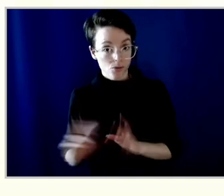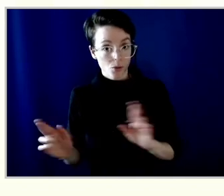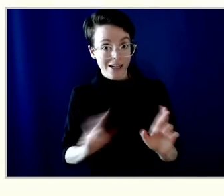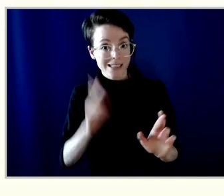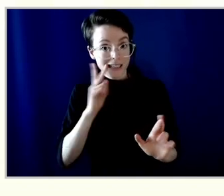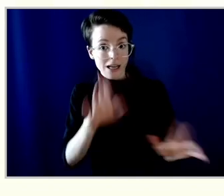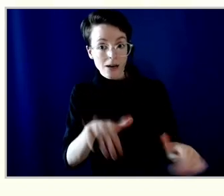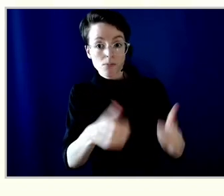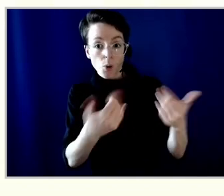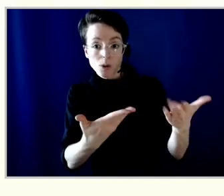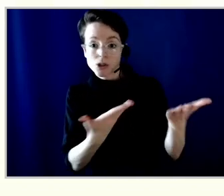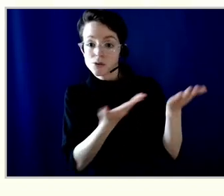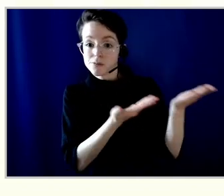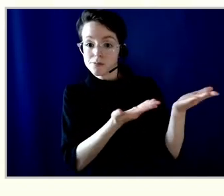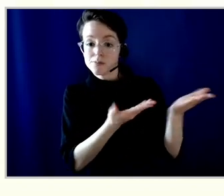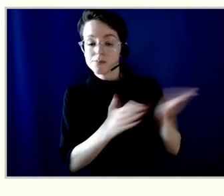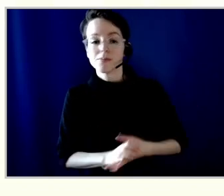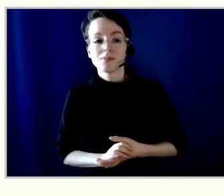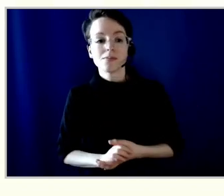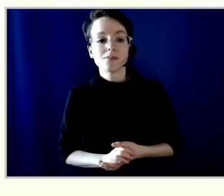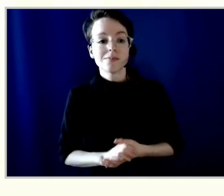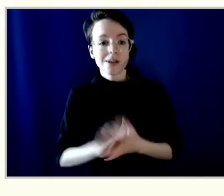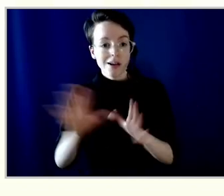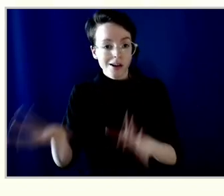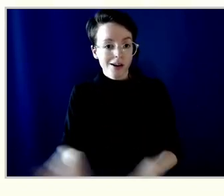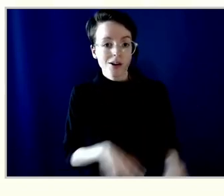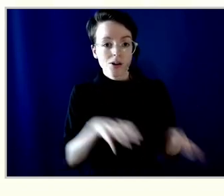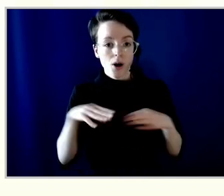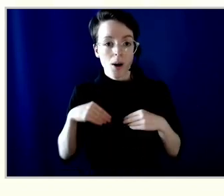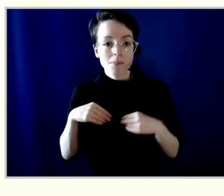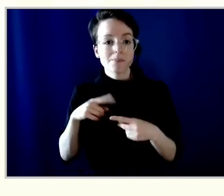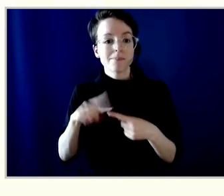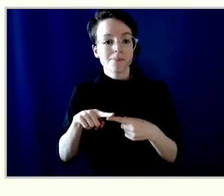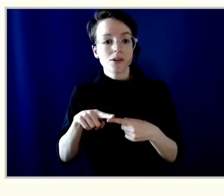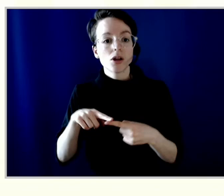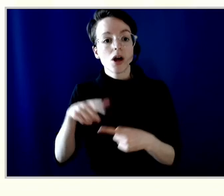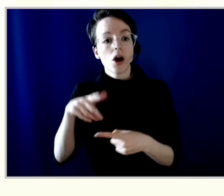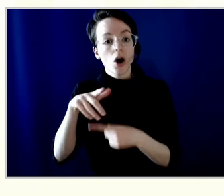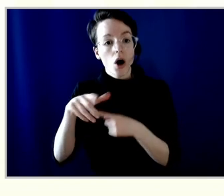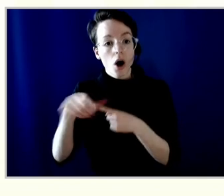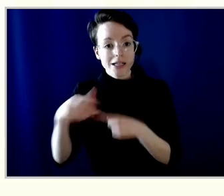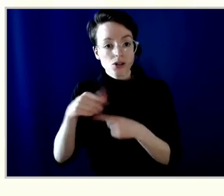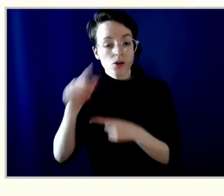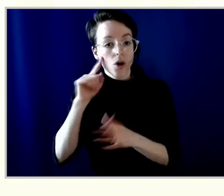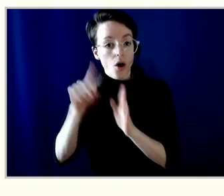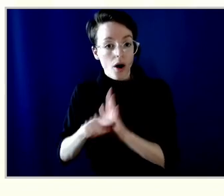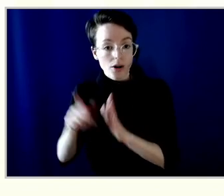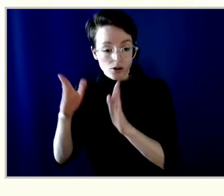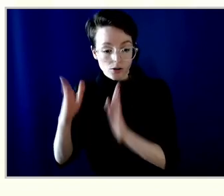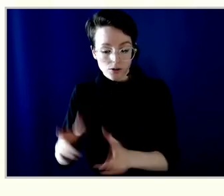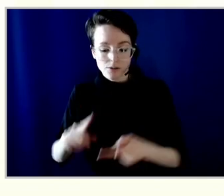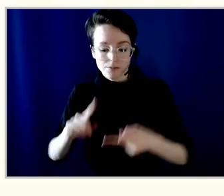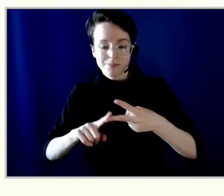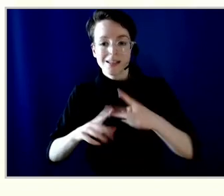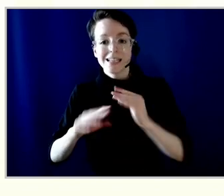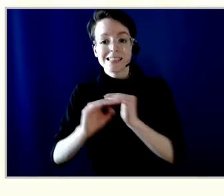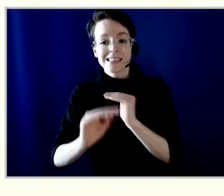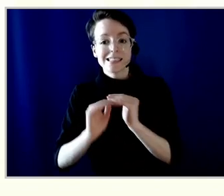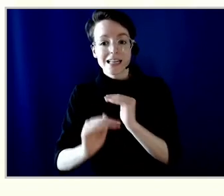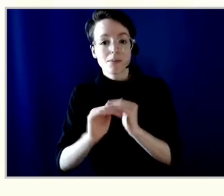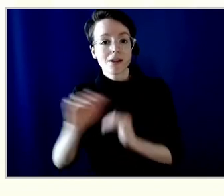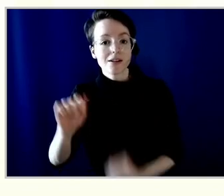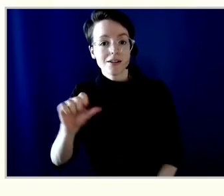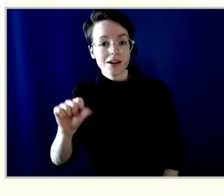adopt the external auditors report and the sustainability assurance providers report. Please click on the messaging